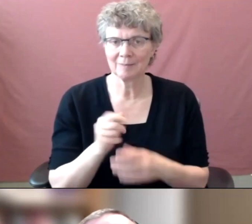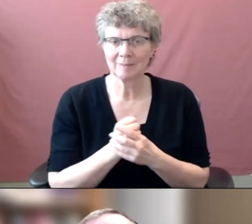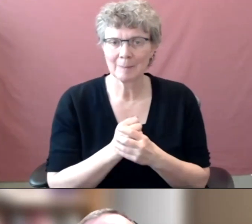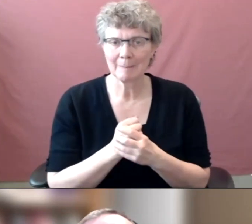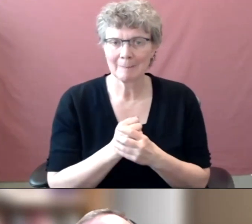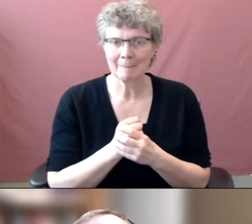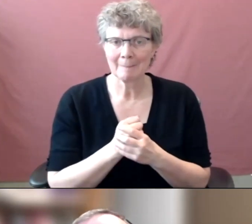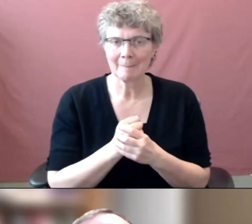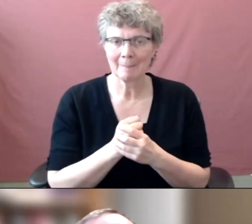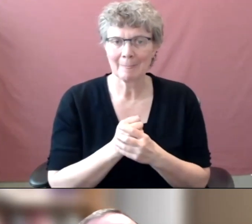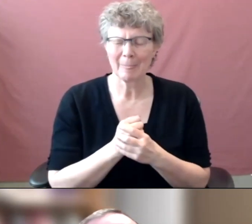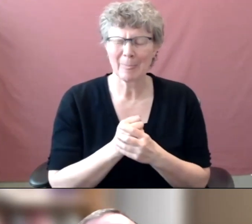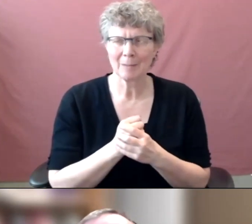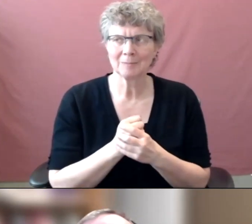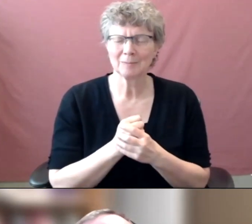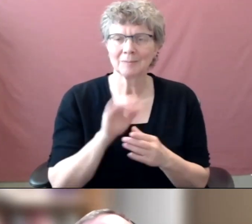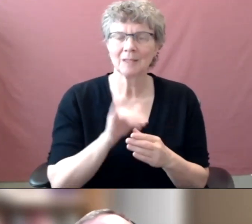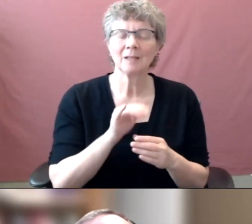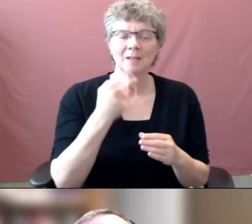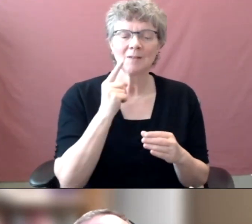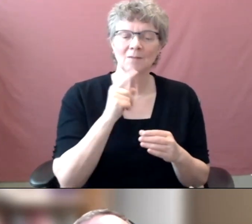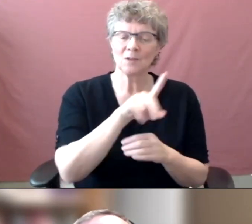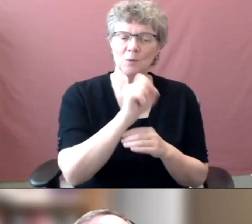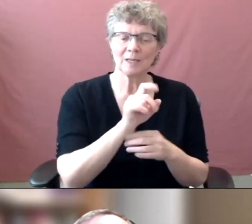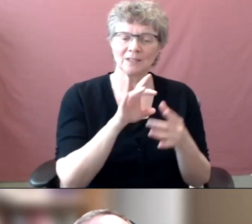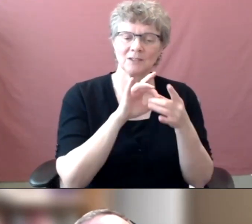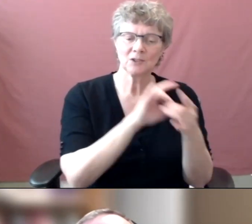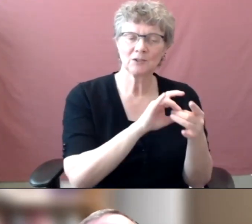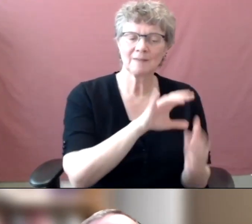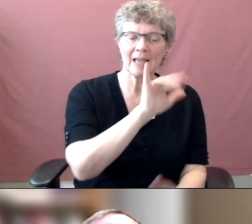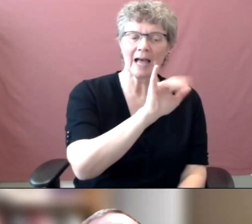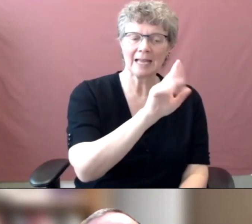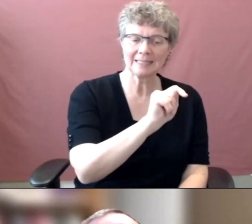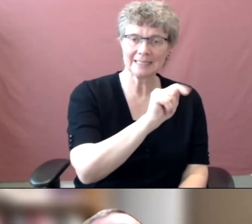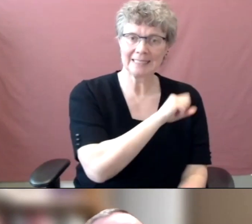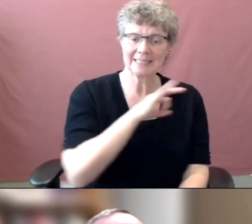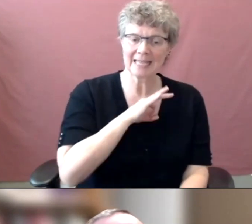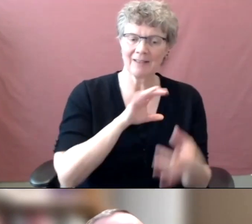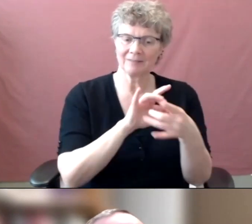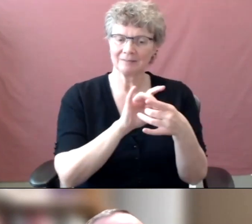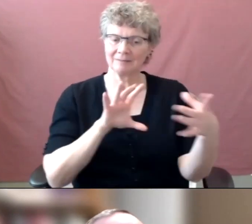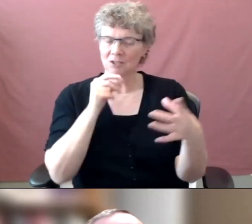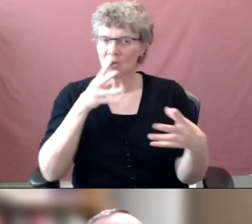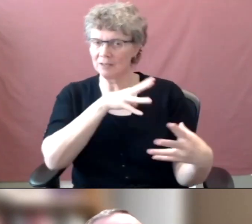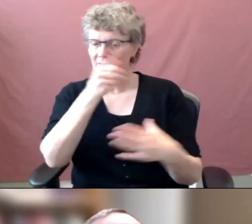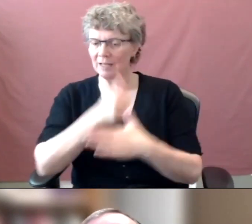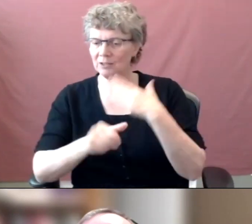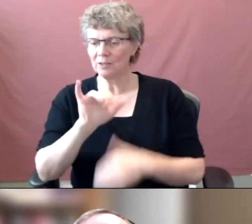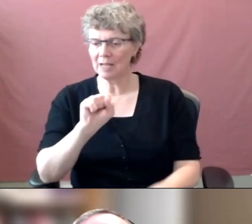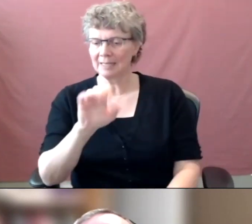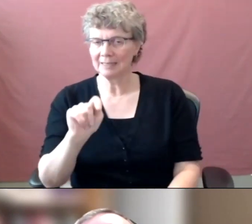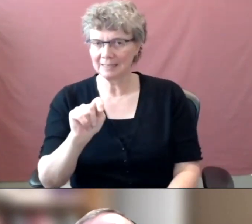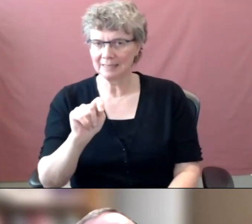the ITI staff outside of IST on Friday, February 5th. On slide four, it shows that